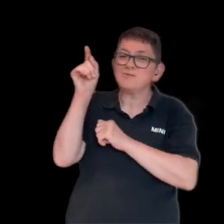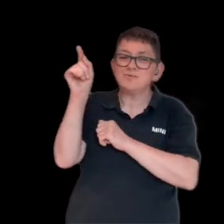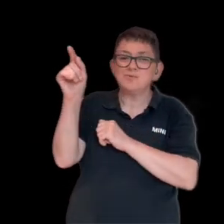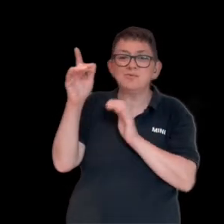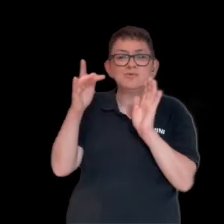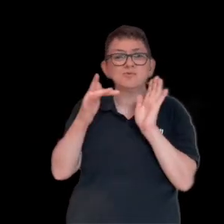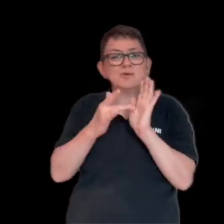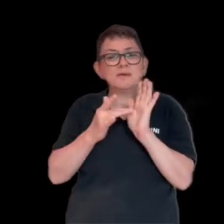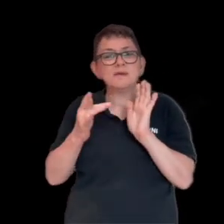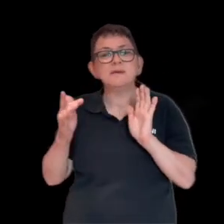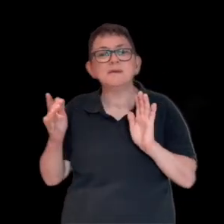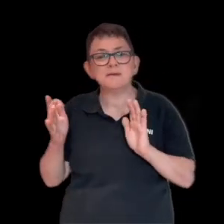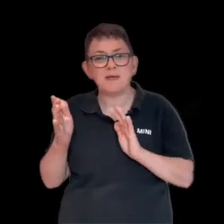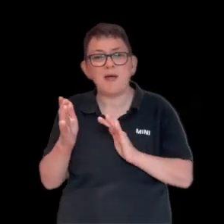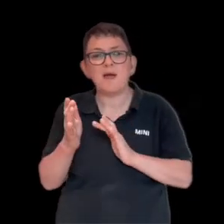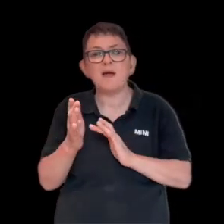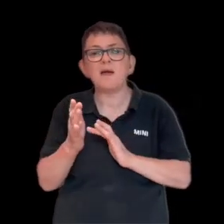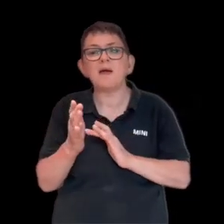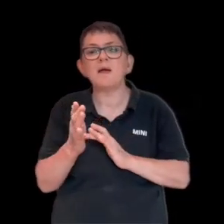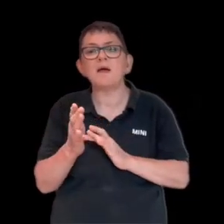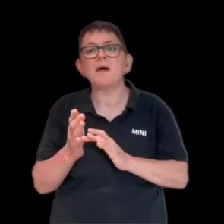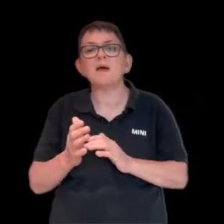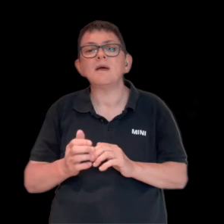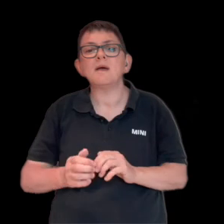about you, Jesus.